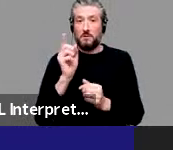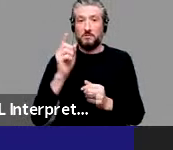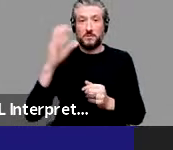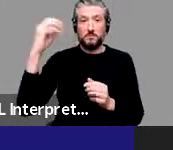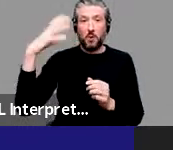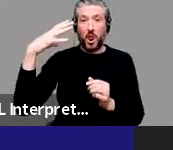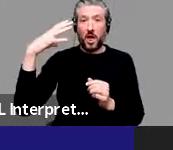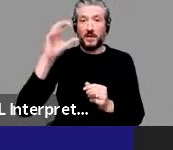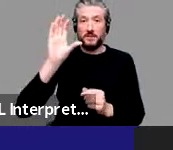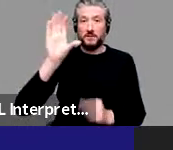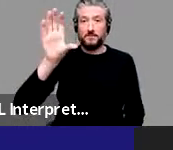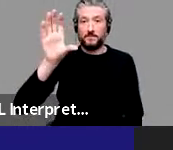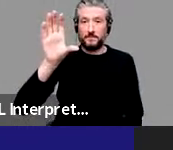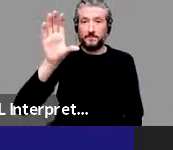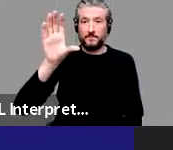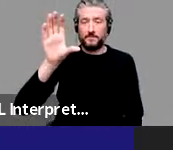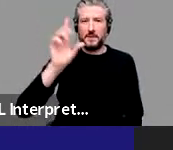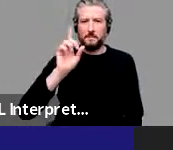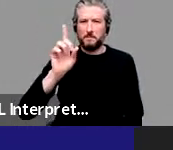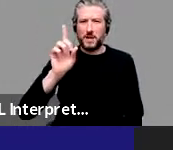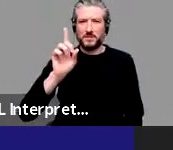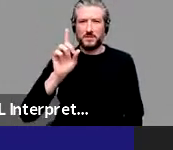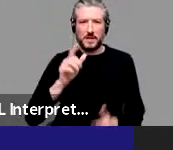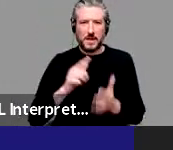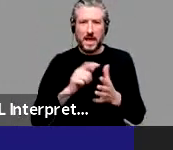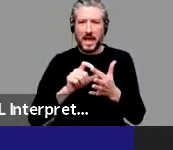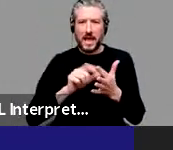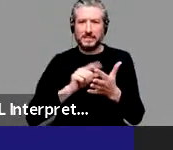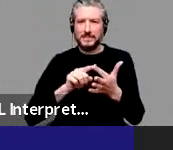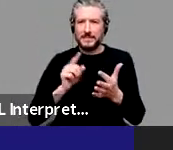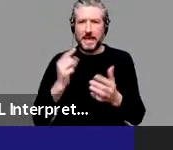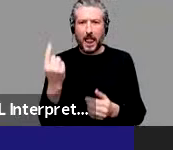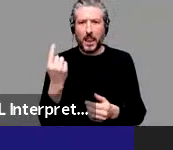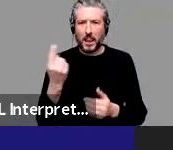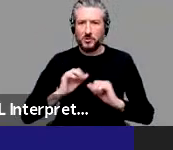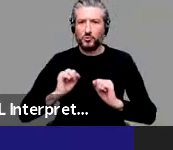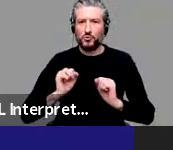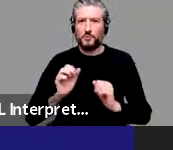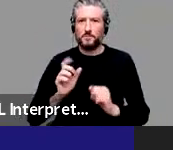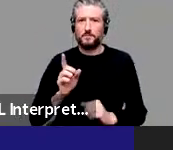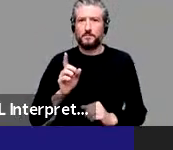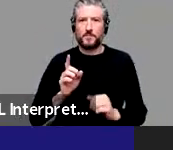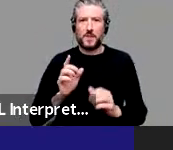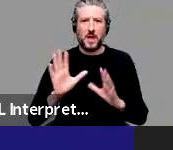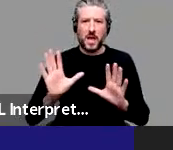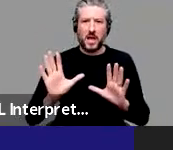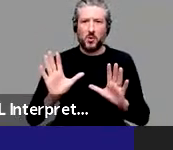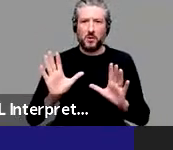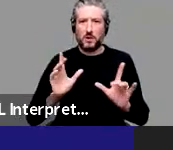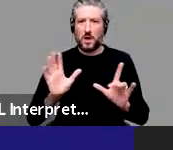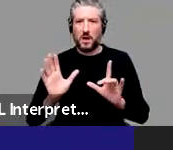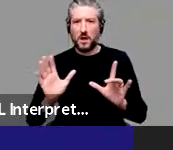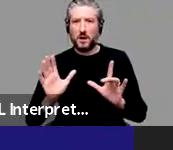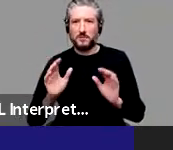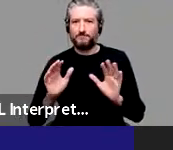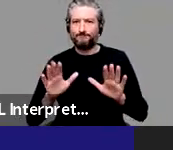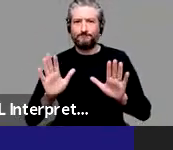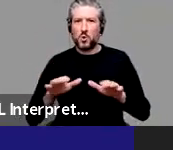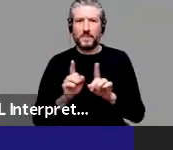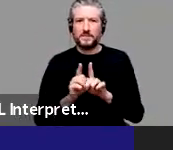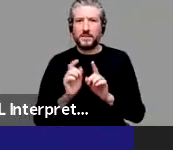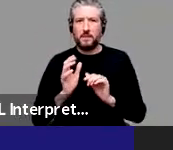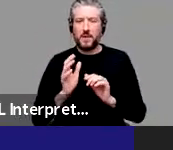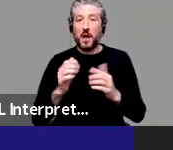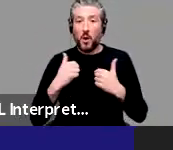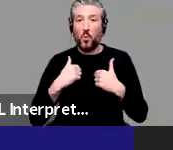not Adele. Yeah. Yeah. Okay. Hold on a sec. Sorry. This is not quite like we had it last week. Oh, sorry. It's